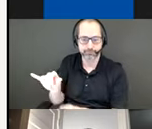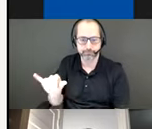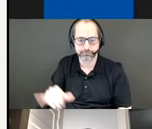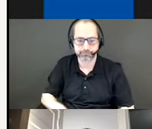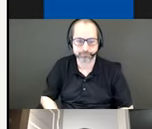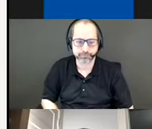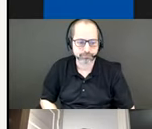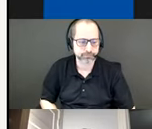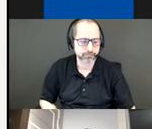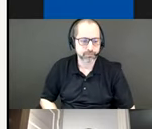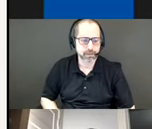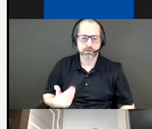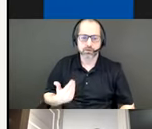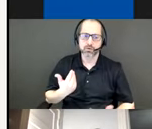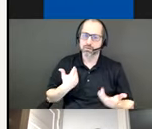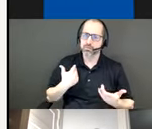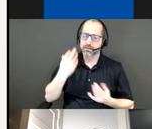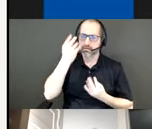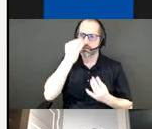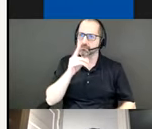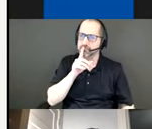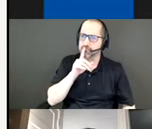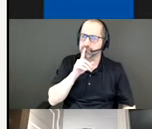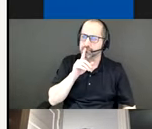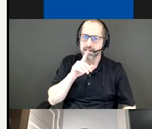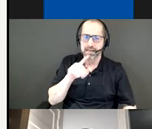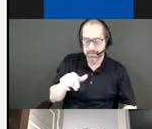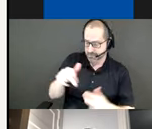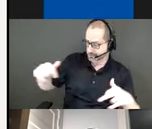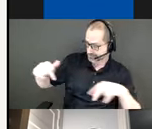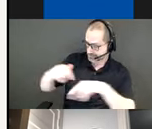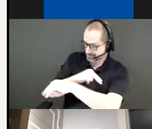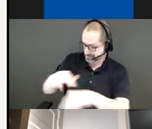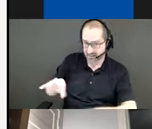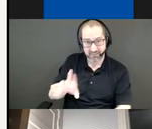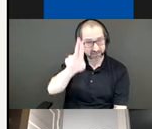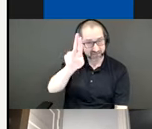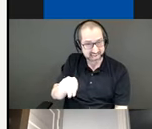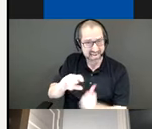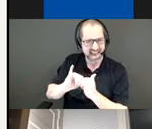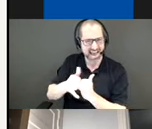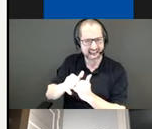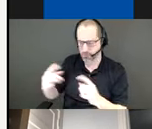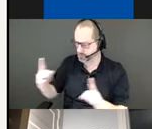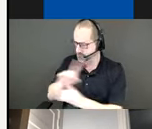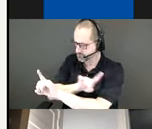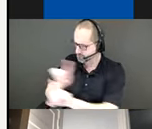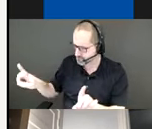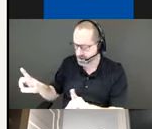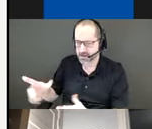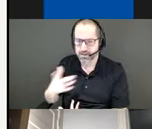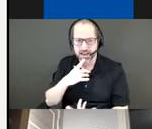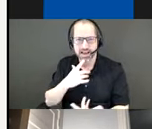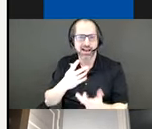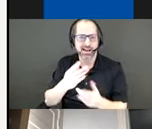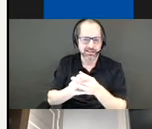So we asked the question can we imagine a playful route to support these new journeys everywhere in the city principles of habitat connectivity